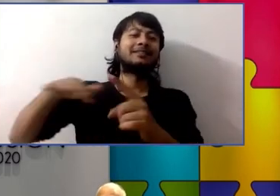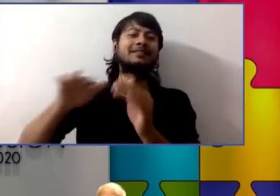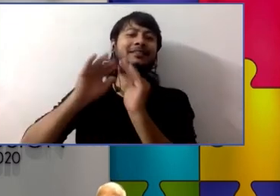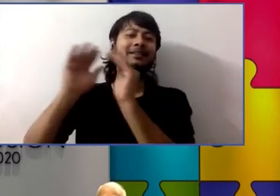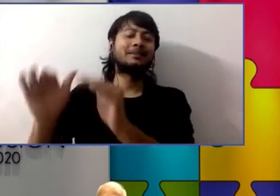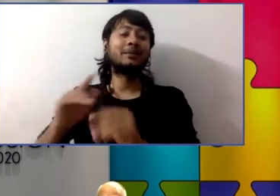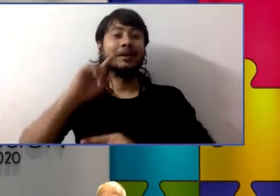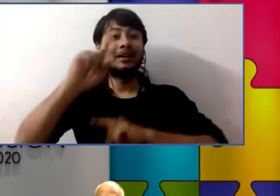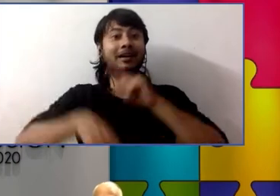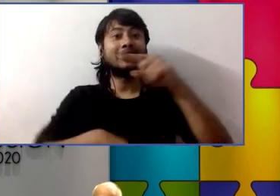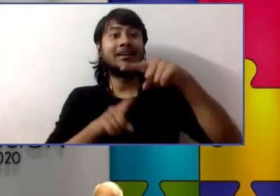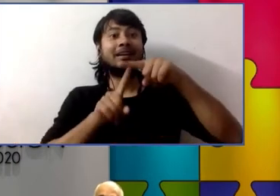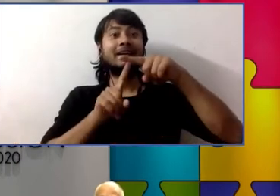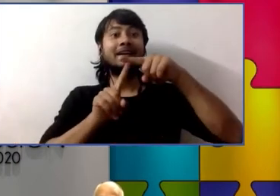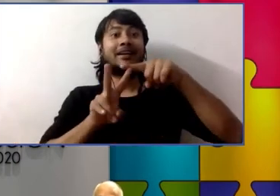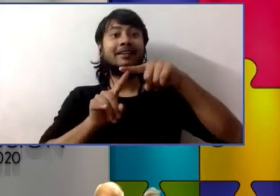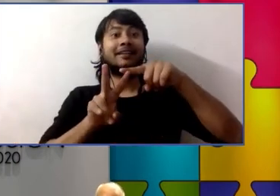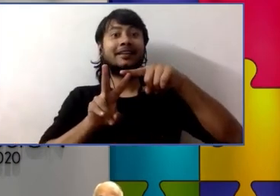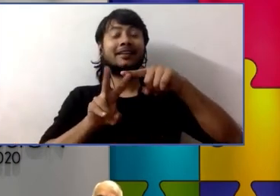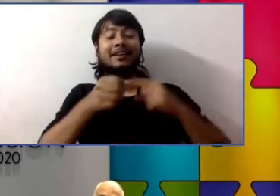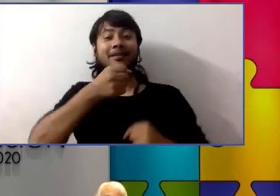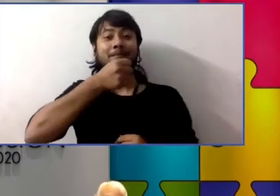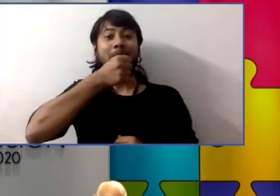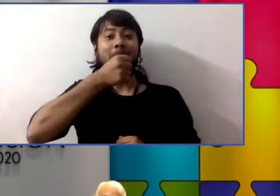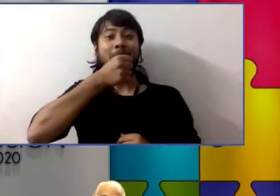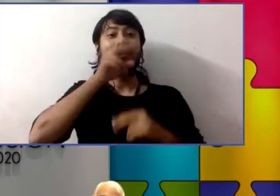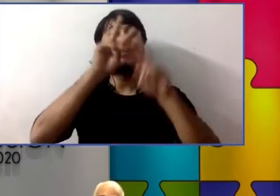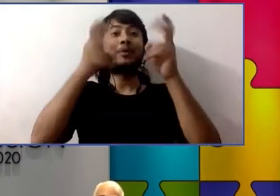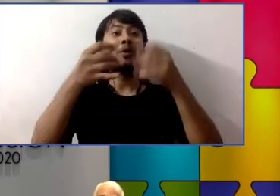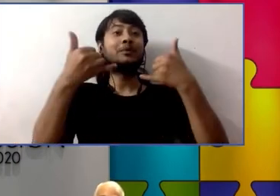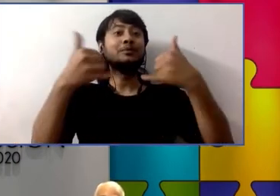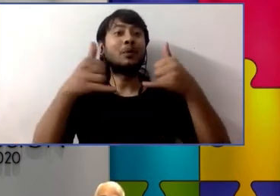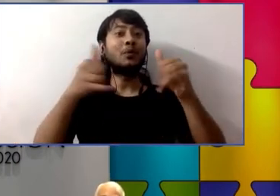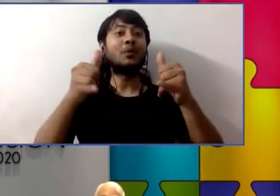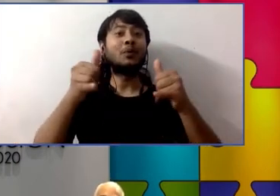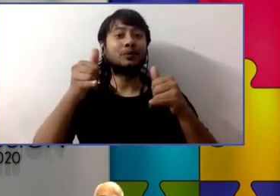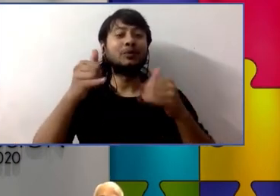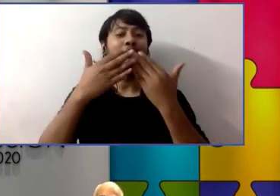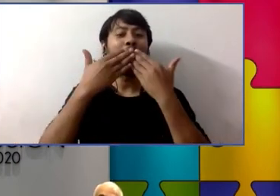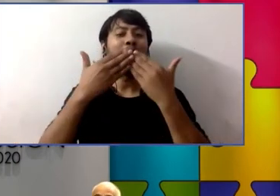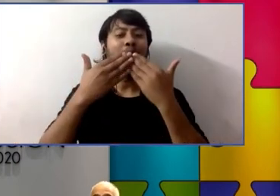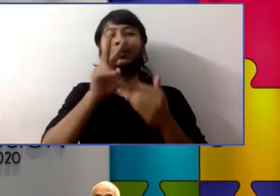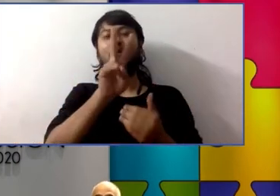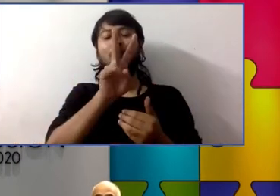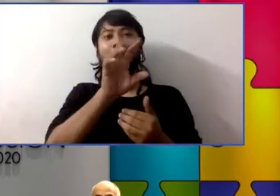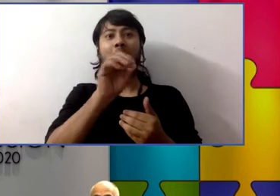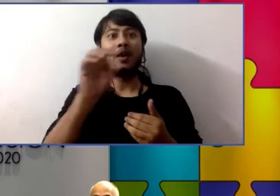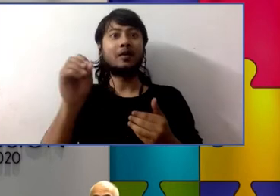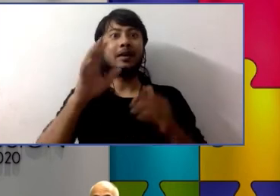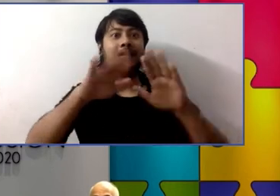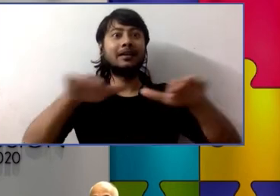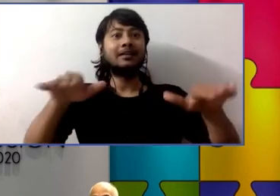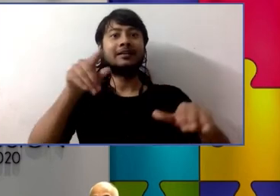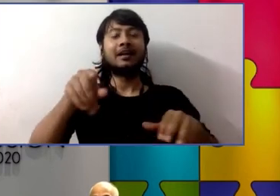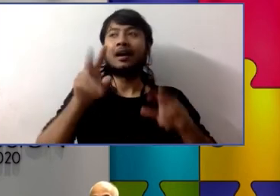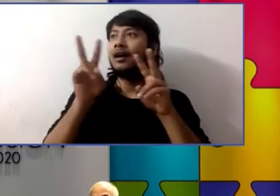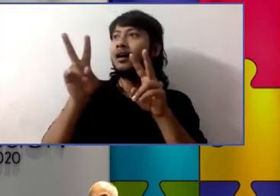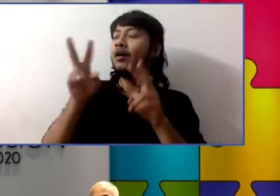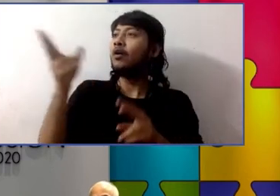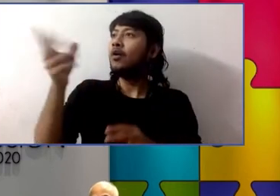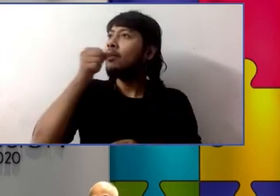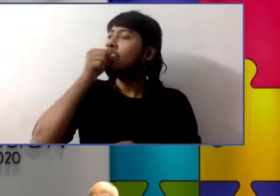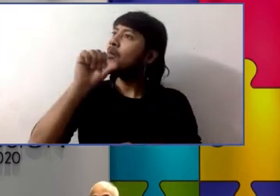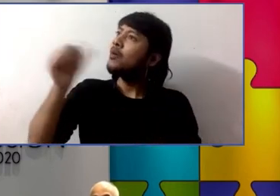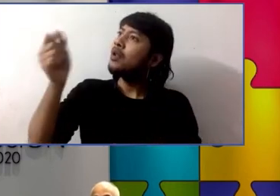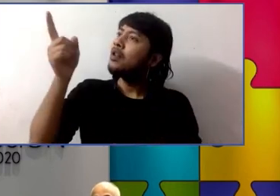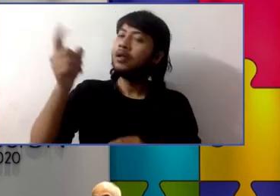sports broadcast every morning for the entire school of 2 000 kids they got to know him that way and then most recently he started working with me